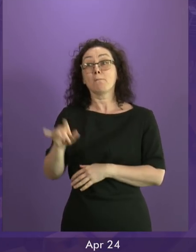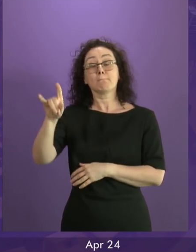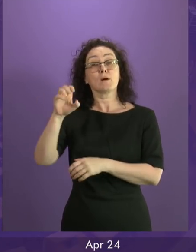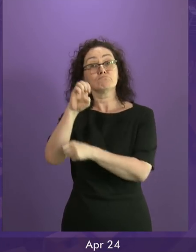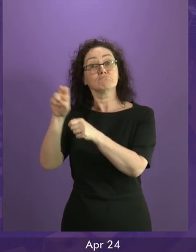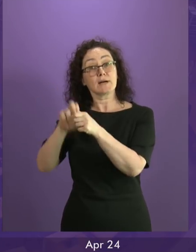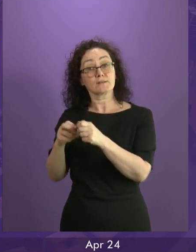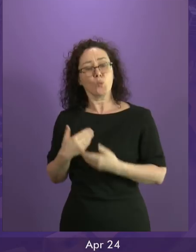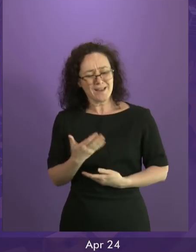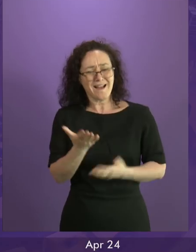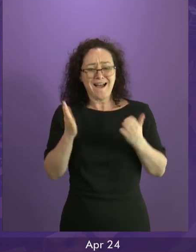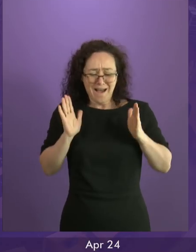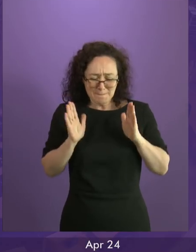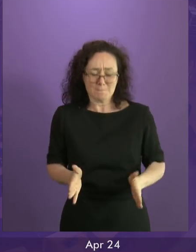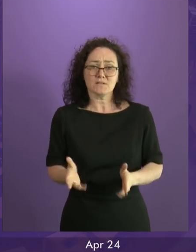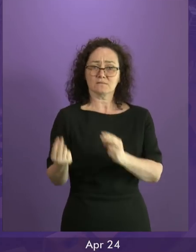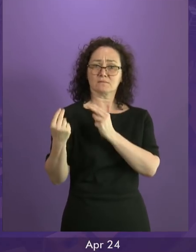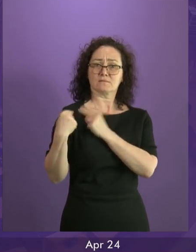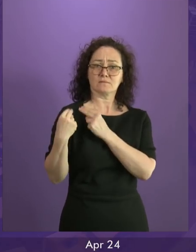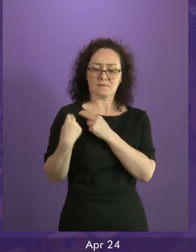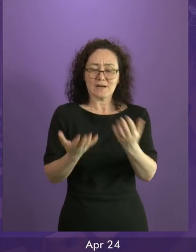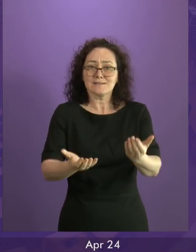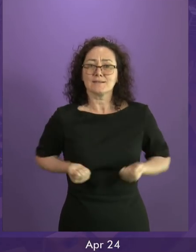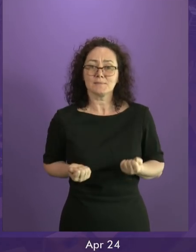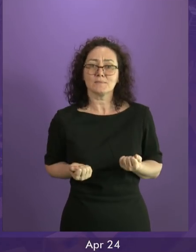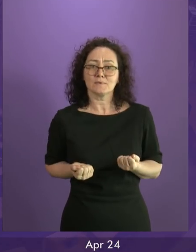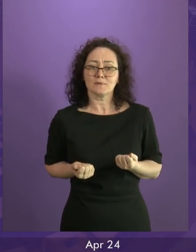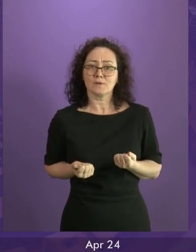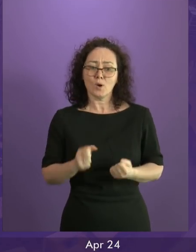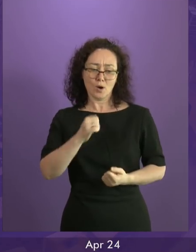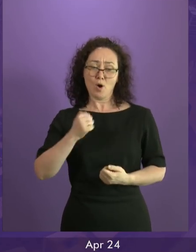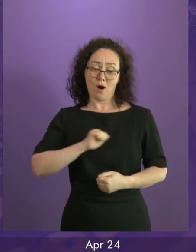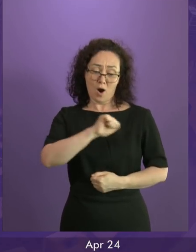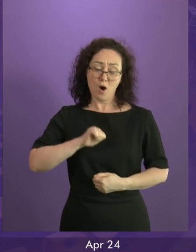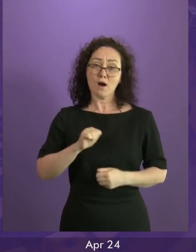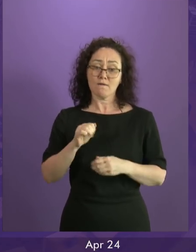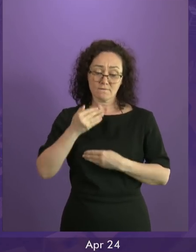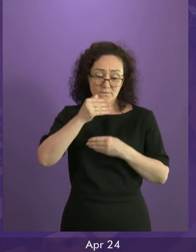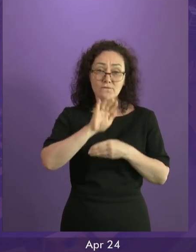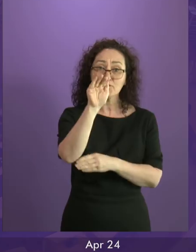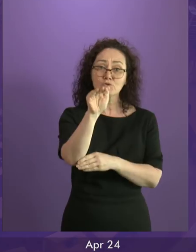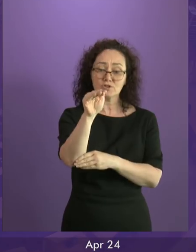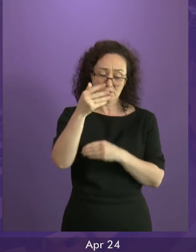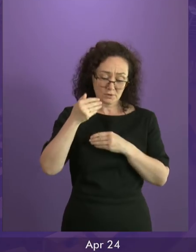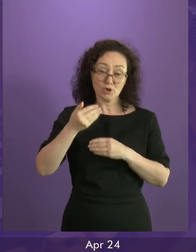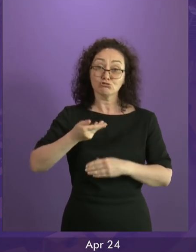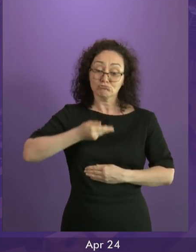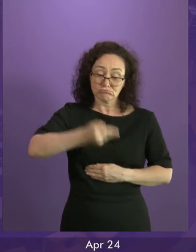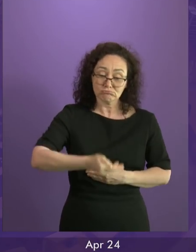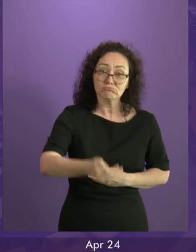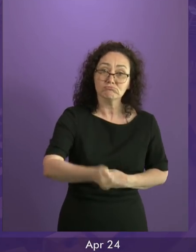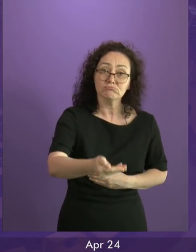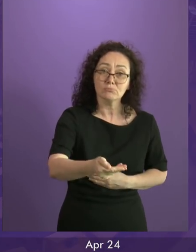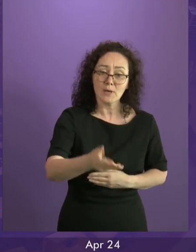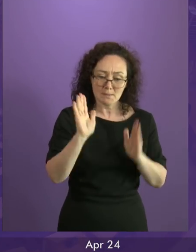to those of us living in Scotland now and for generations to come to protect Scotland from that and to find a way